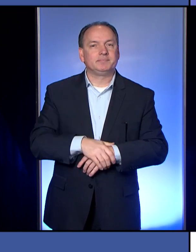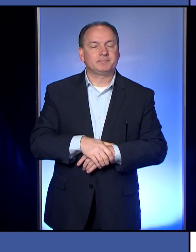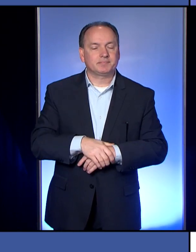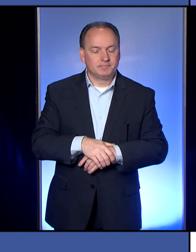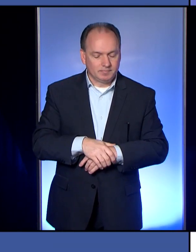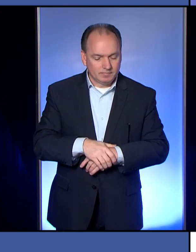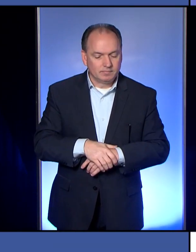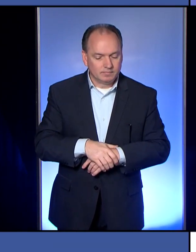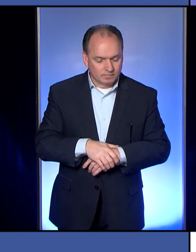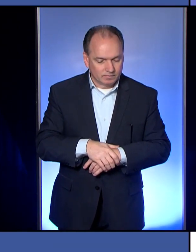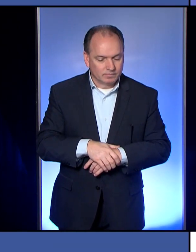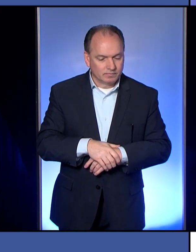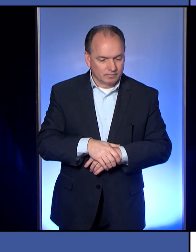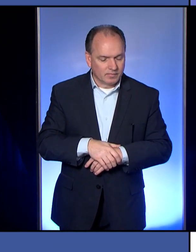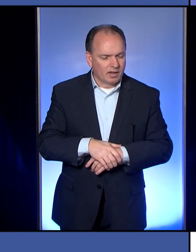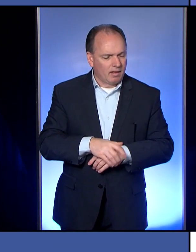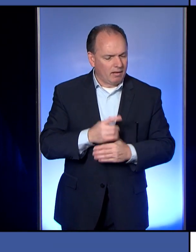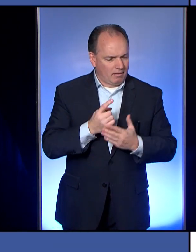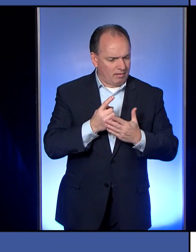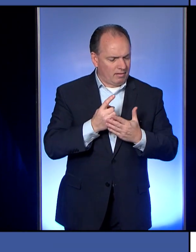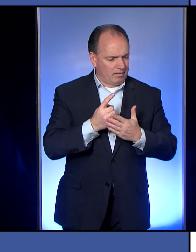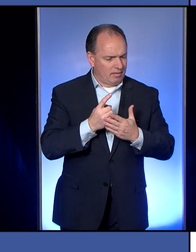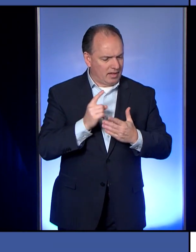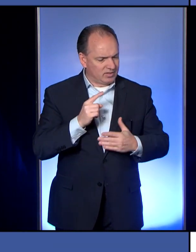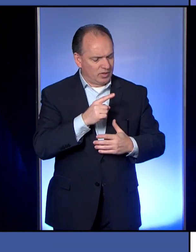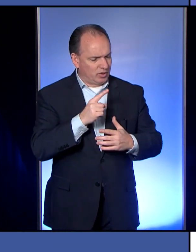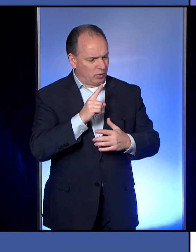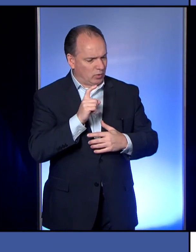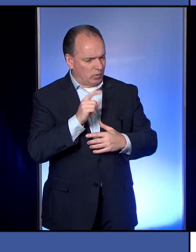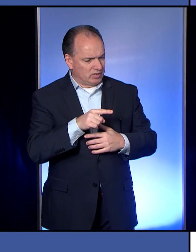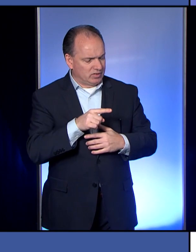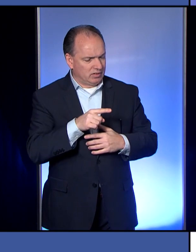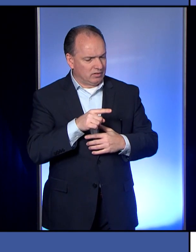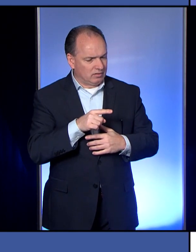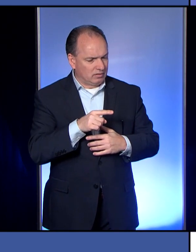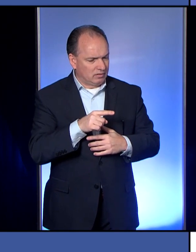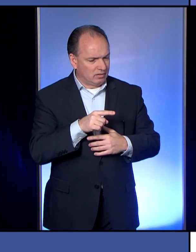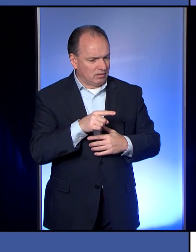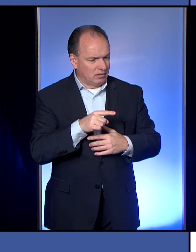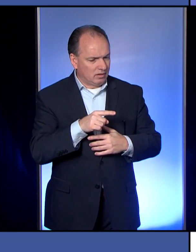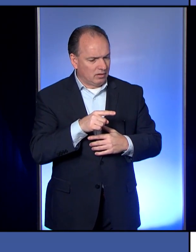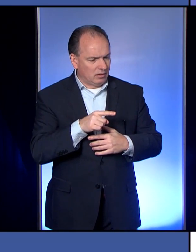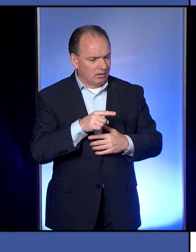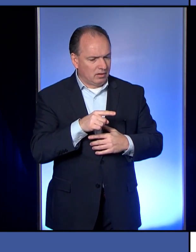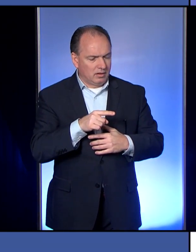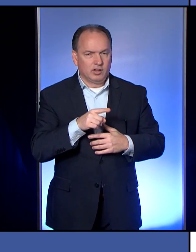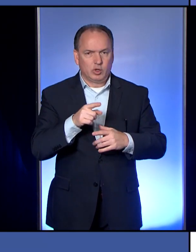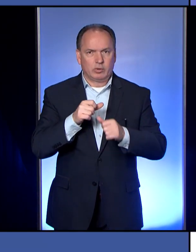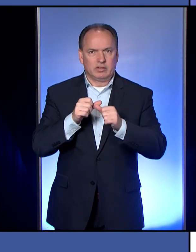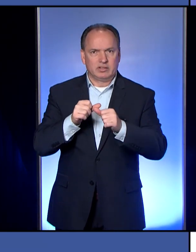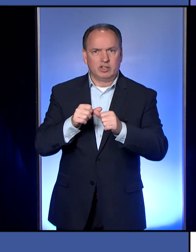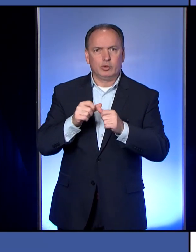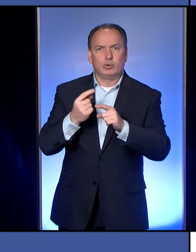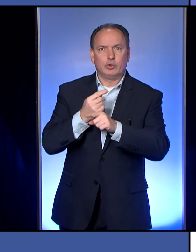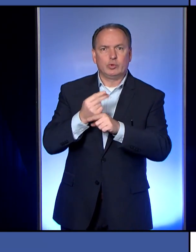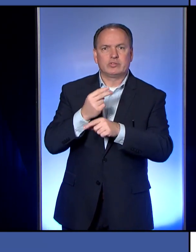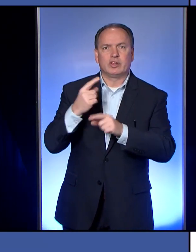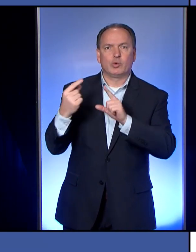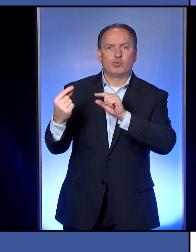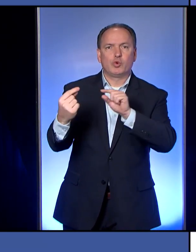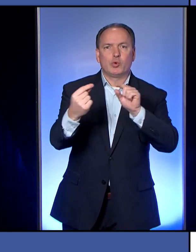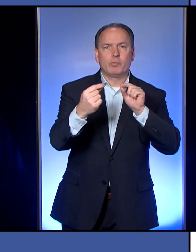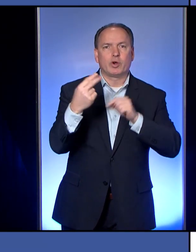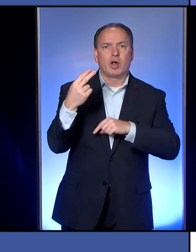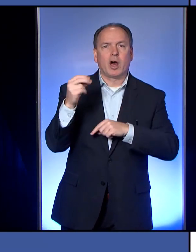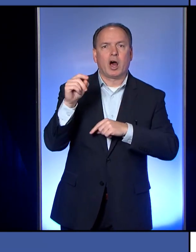Yes, ma'am. At one point last week, you were questioning whether or not you were going to keep the rumor hotline going. Is that still